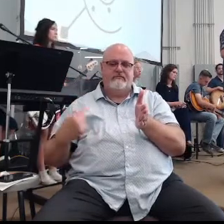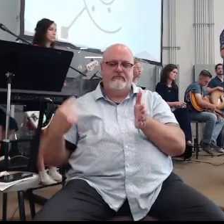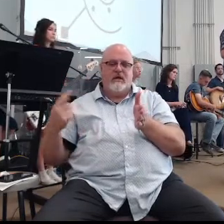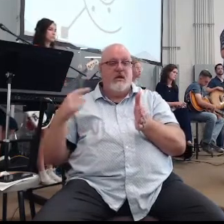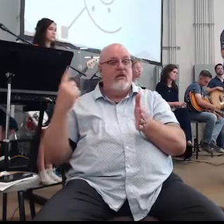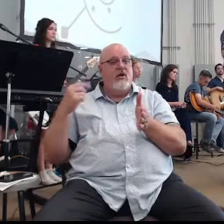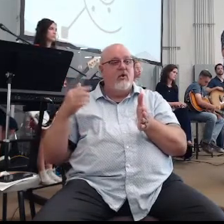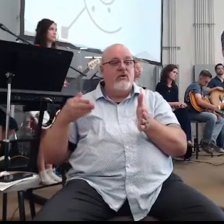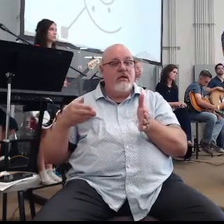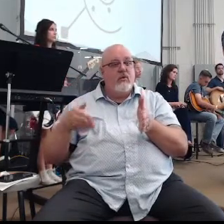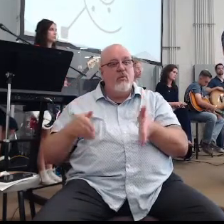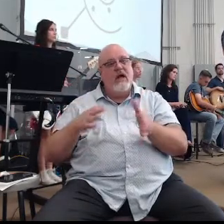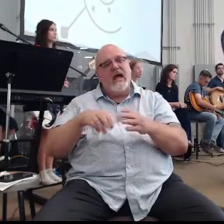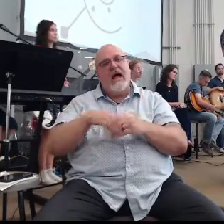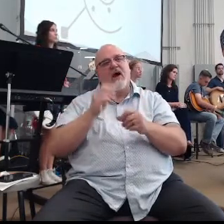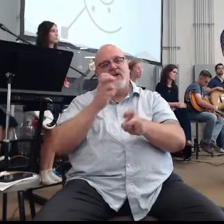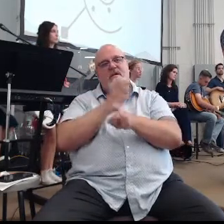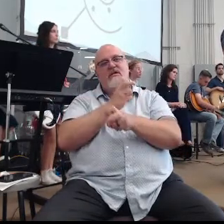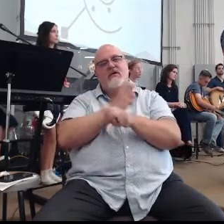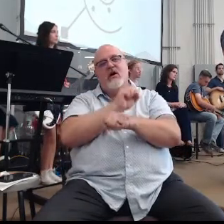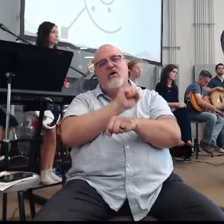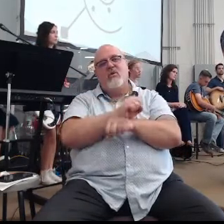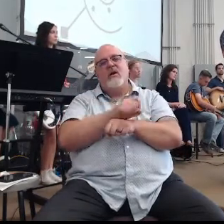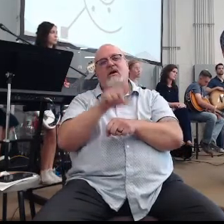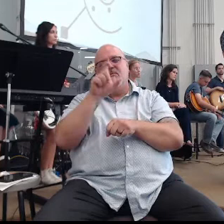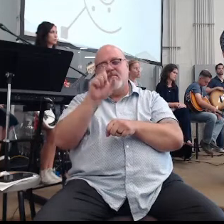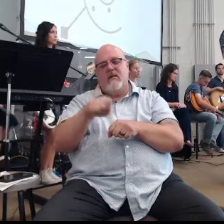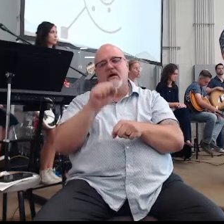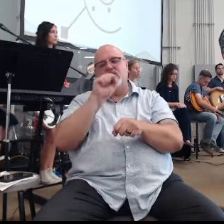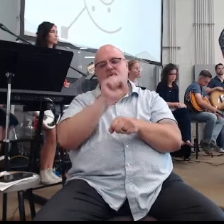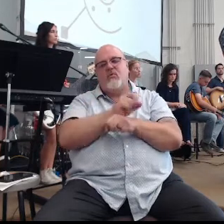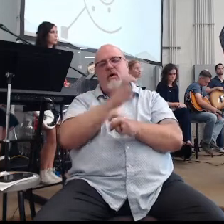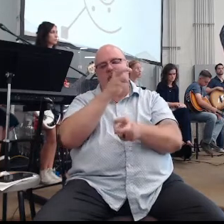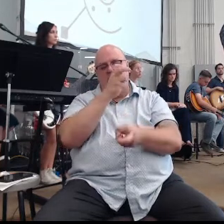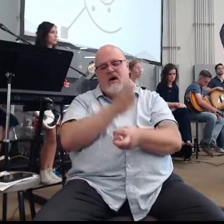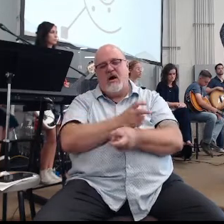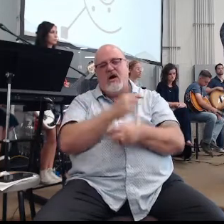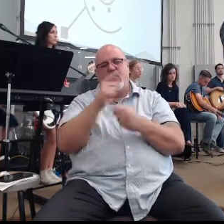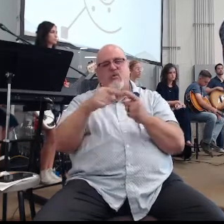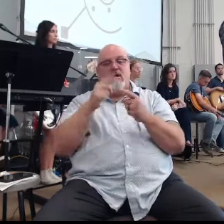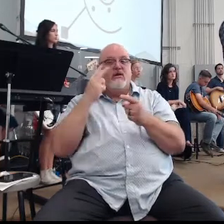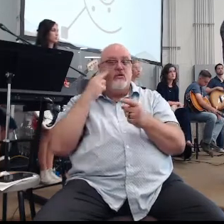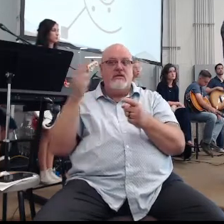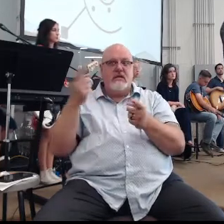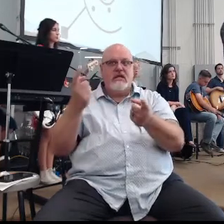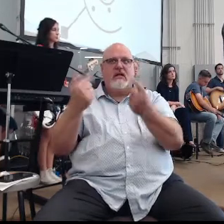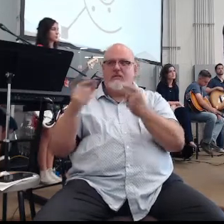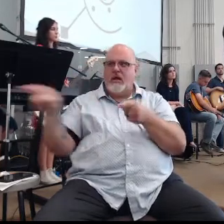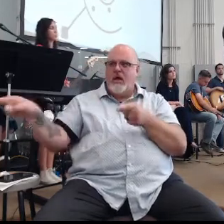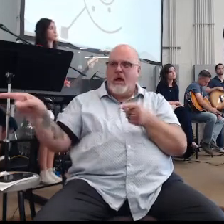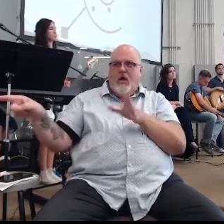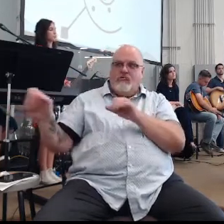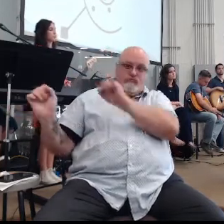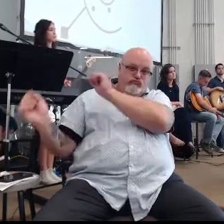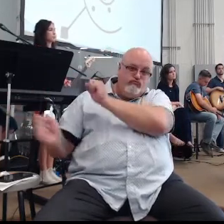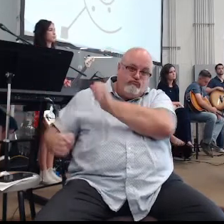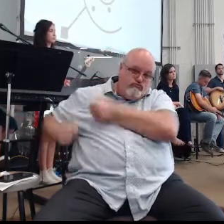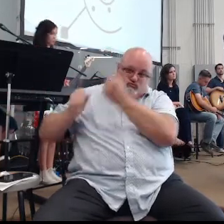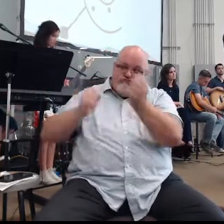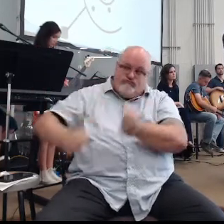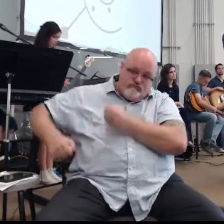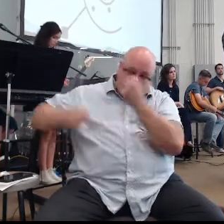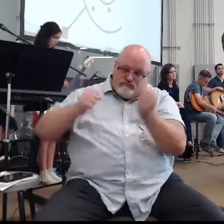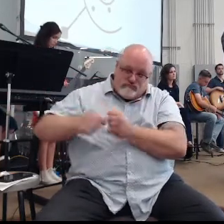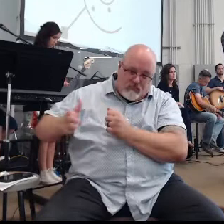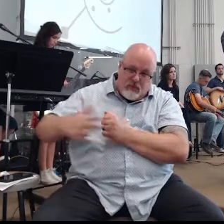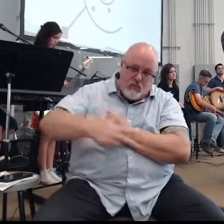an eddy is through hard work. It takes work to stay in the path when you see an eddy coming because you want to stay out of it. You got to work. Once